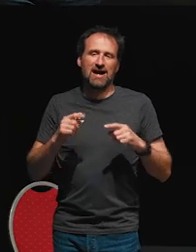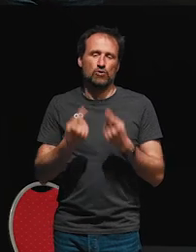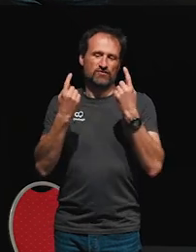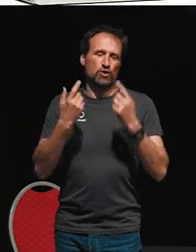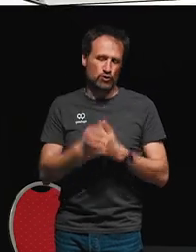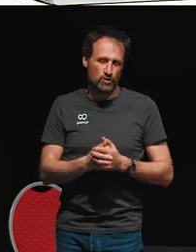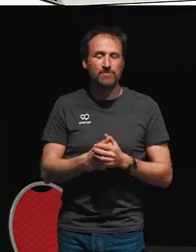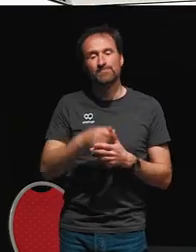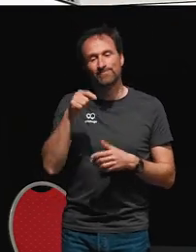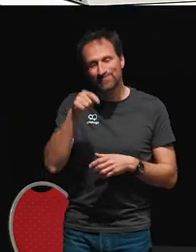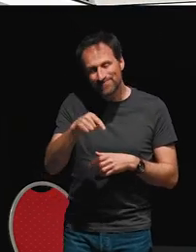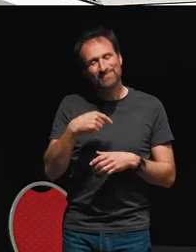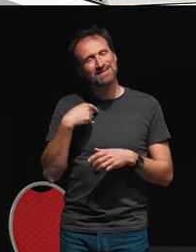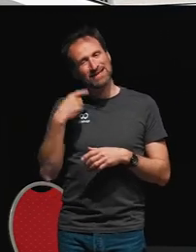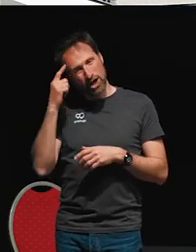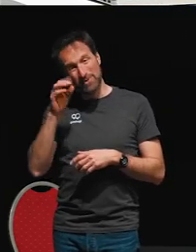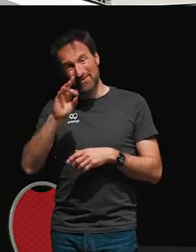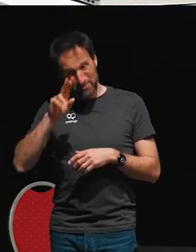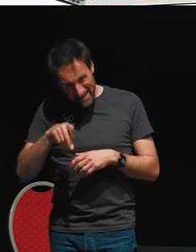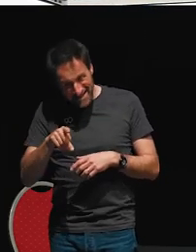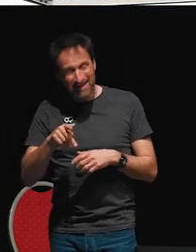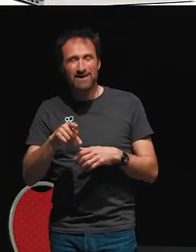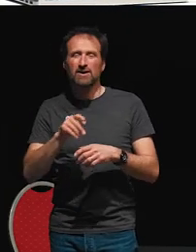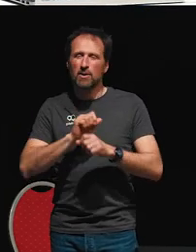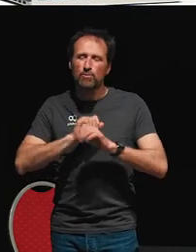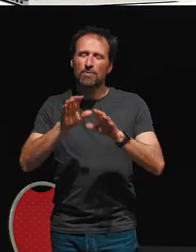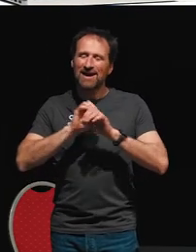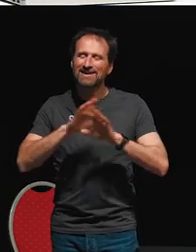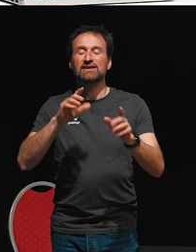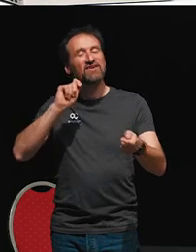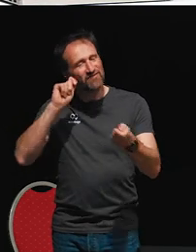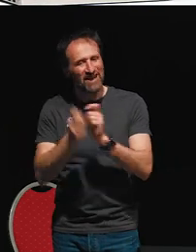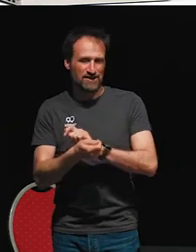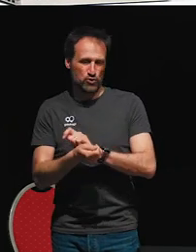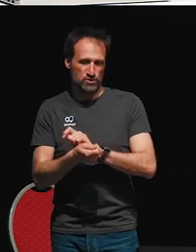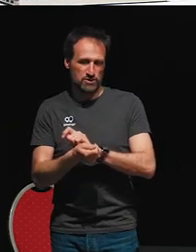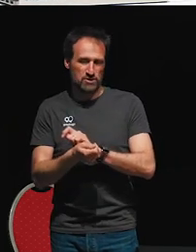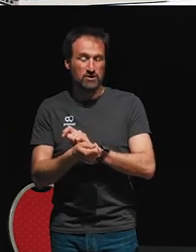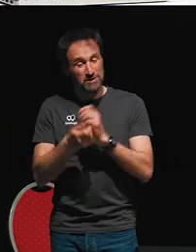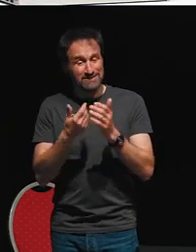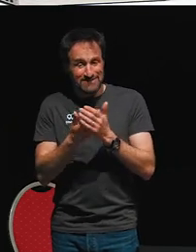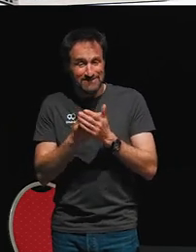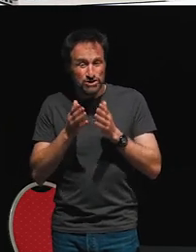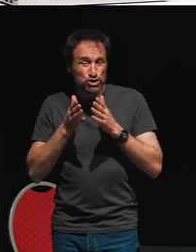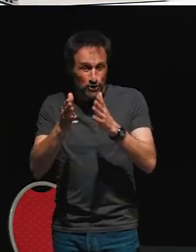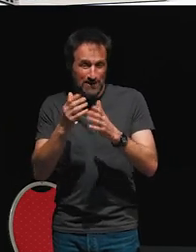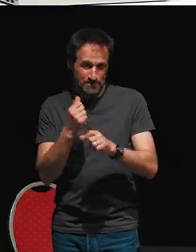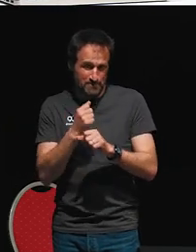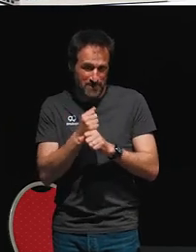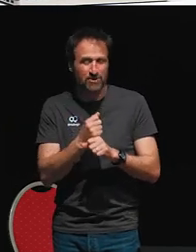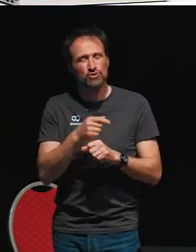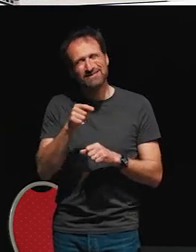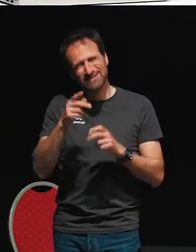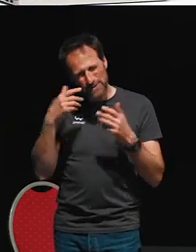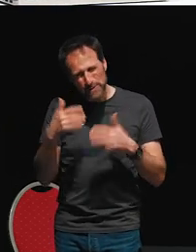change. That's what streams do. And if you think about it, this is actually a really relevant mental